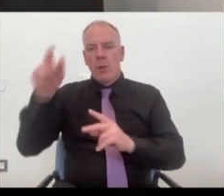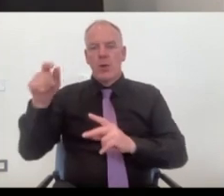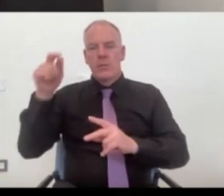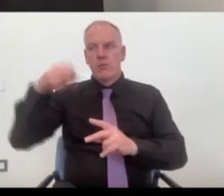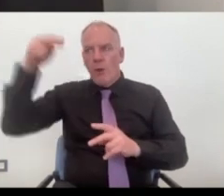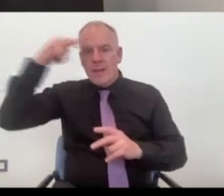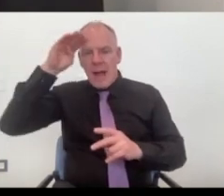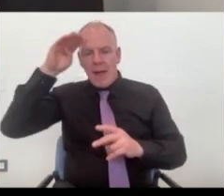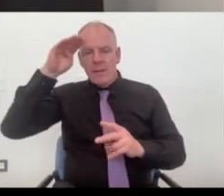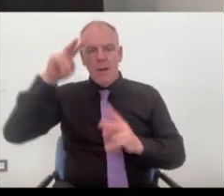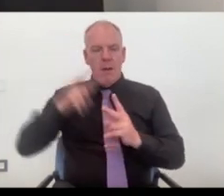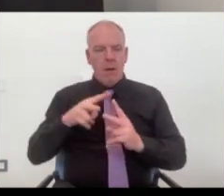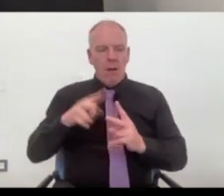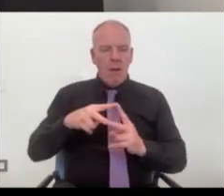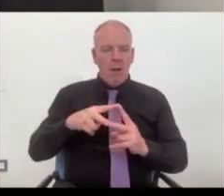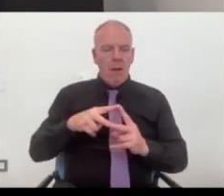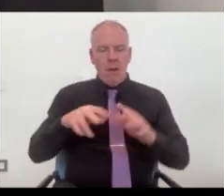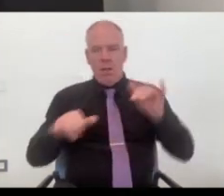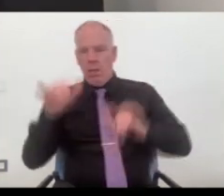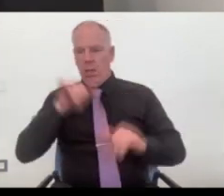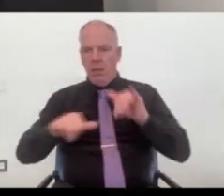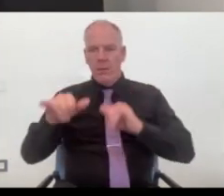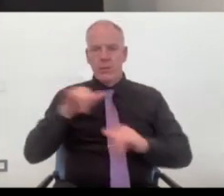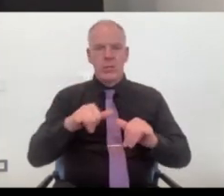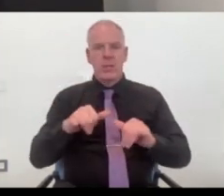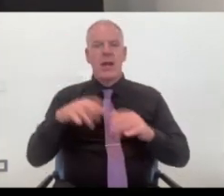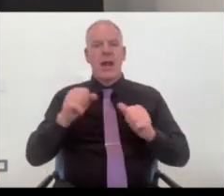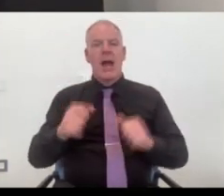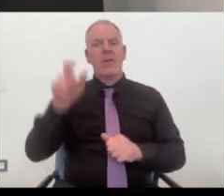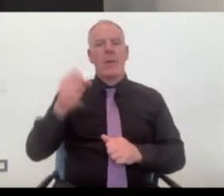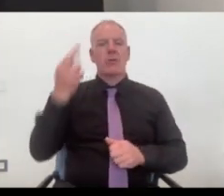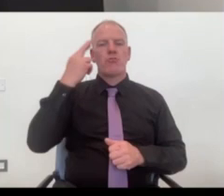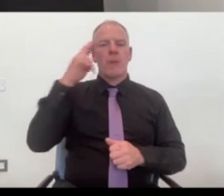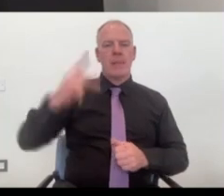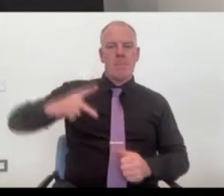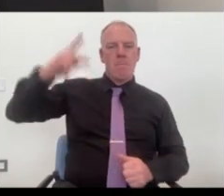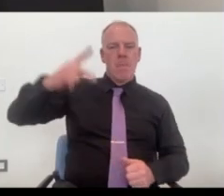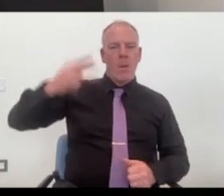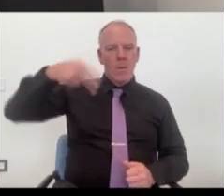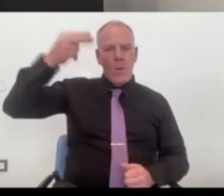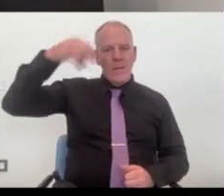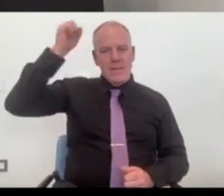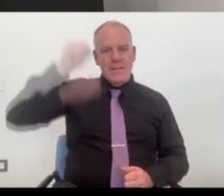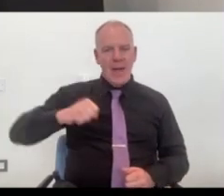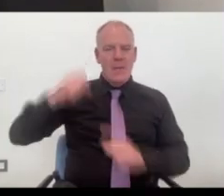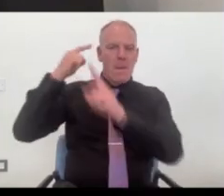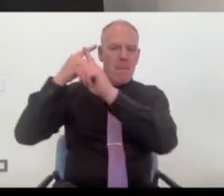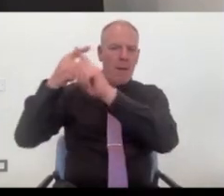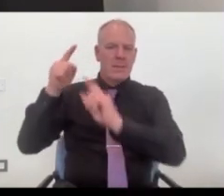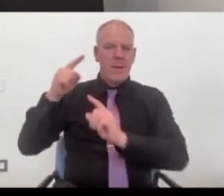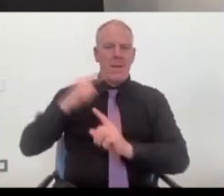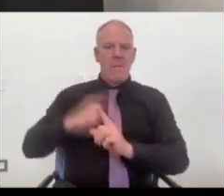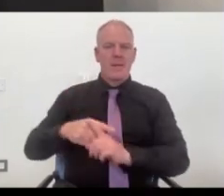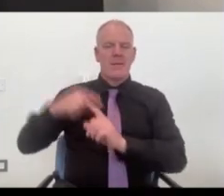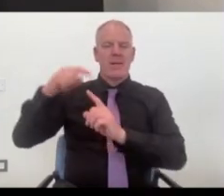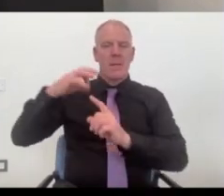all of a sudden we're kind of going, which way is it? Having somebody who can represent both sides and, and, and point out pros and cons of both sides. And